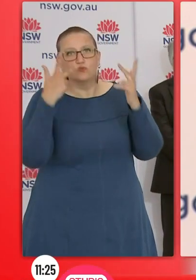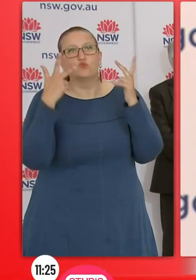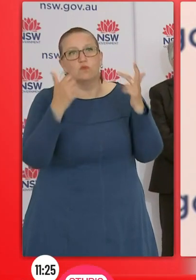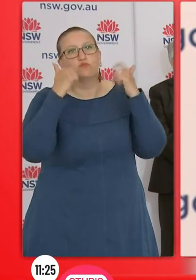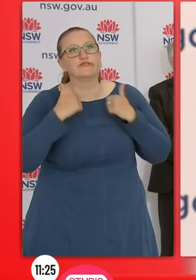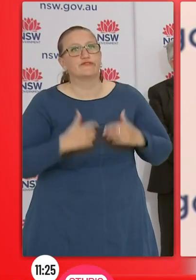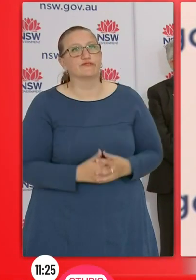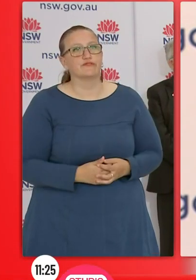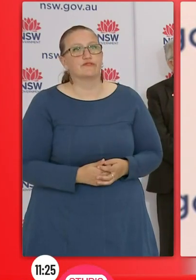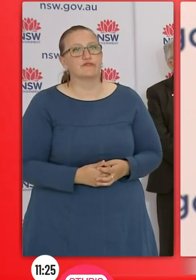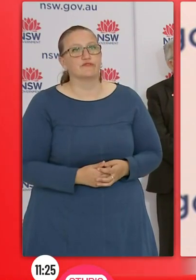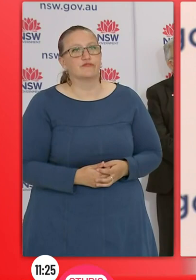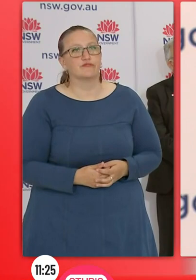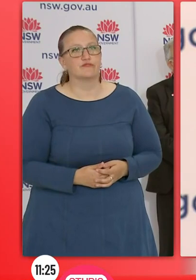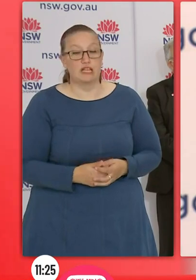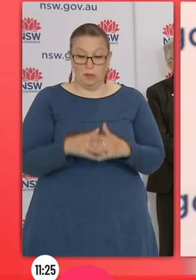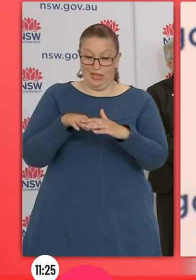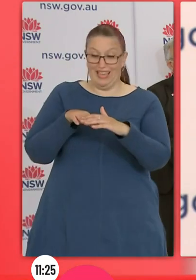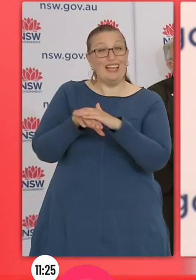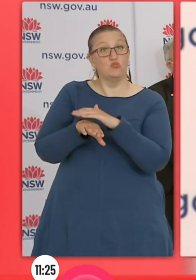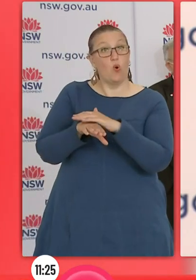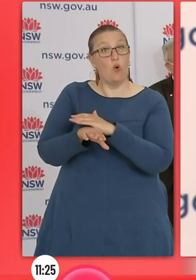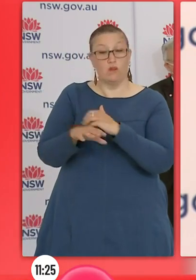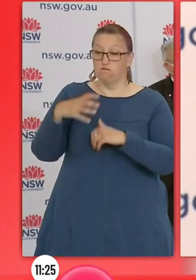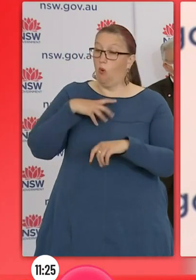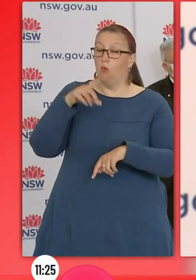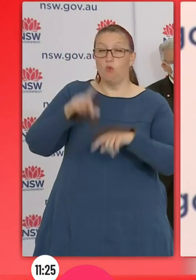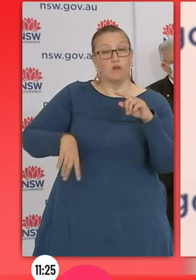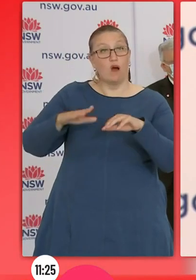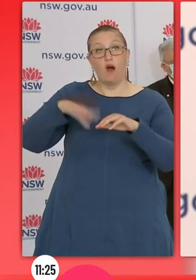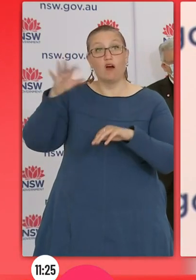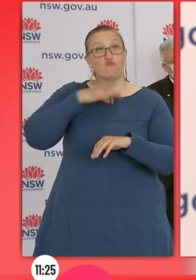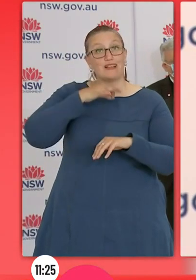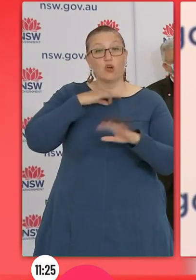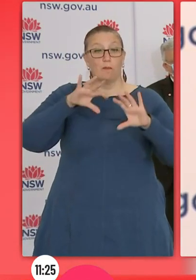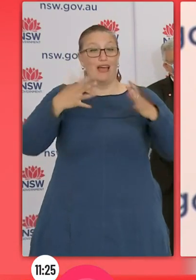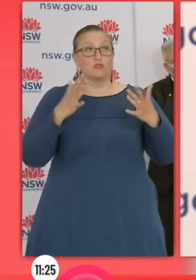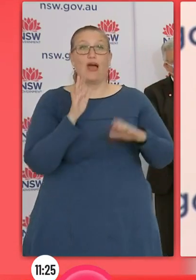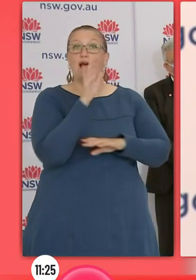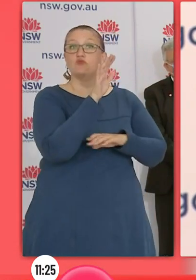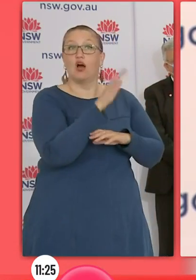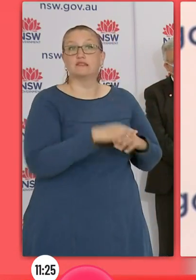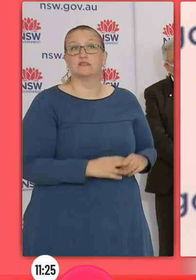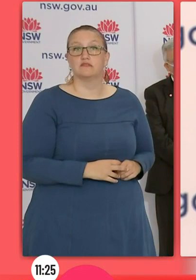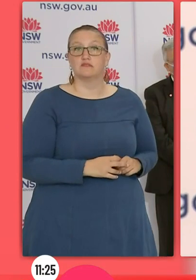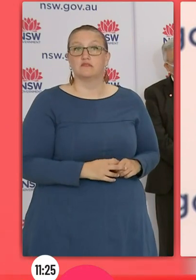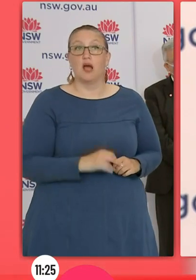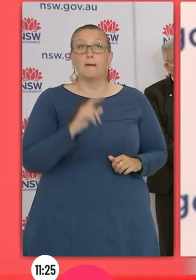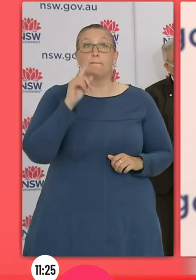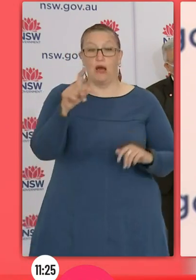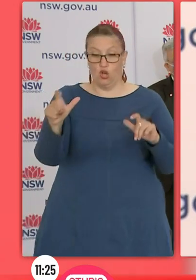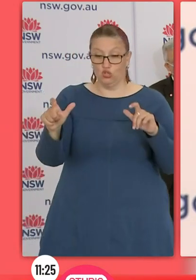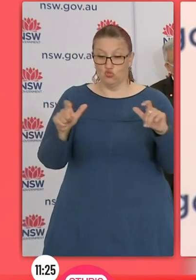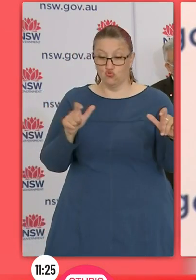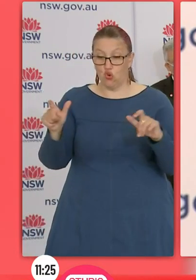of us, indoor is more high risk than outdoor. But having said that, controlled regulated environments are